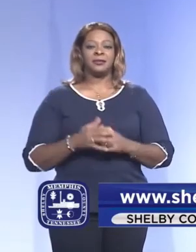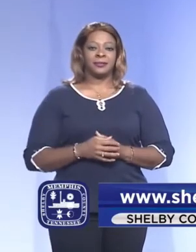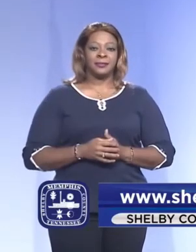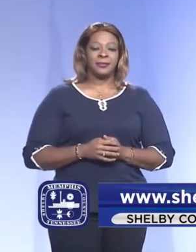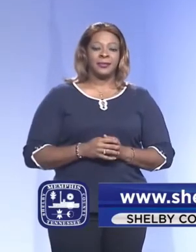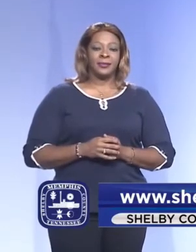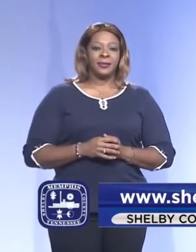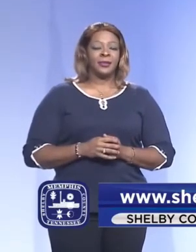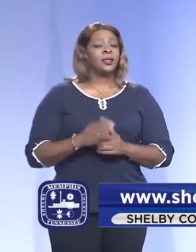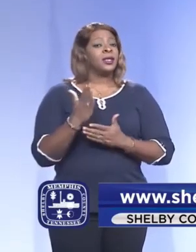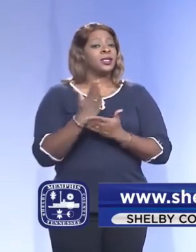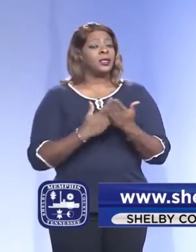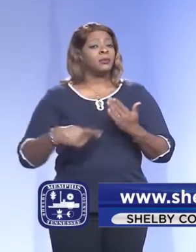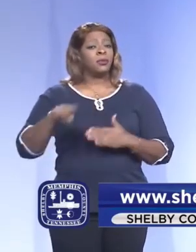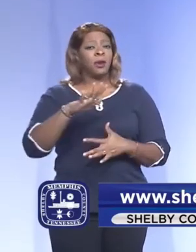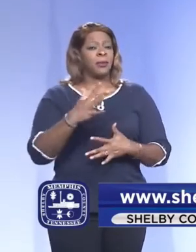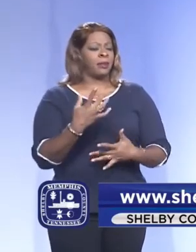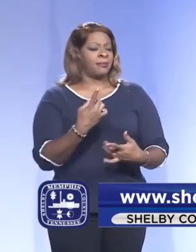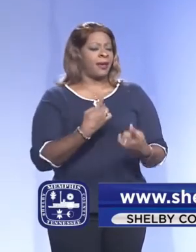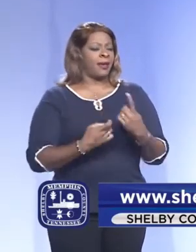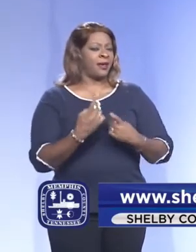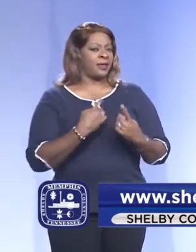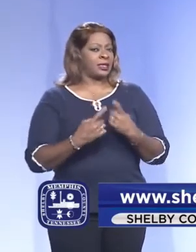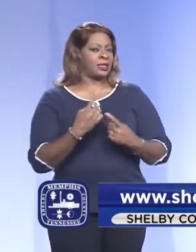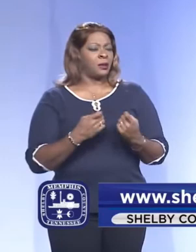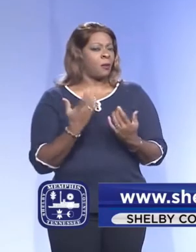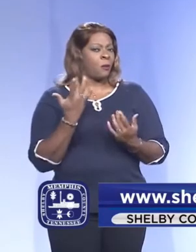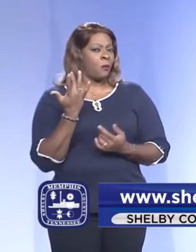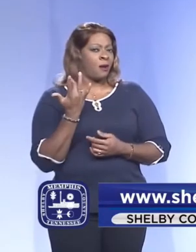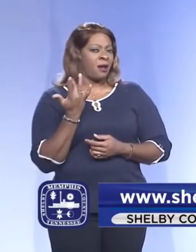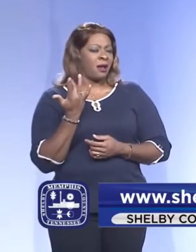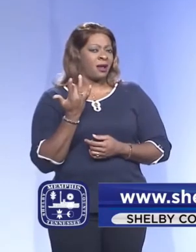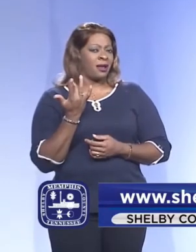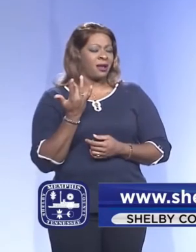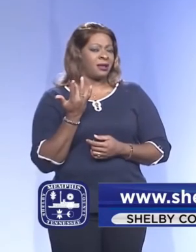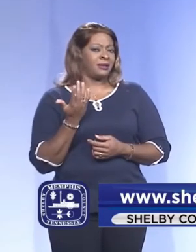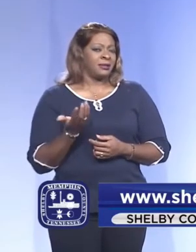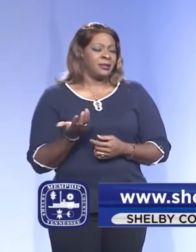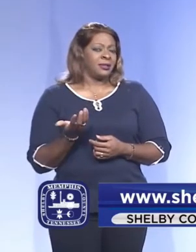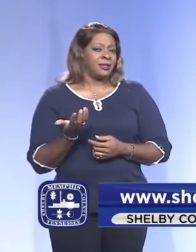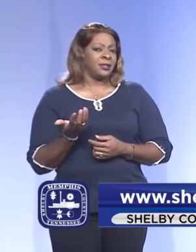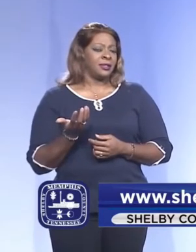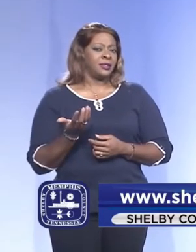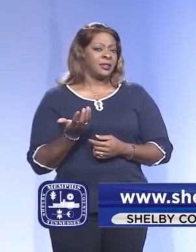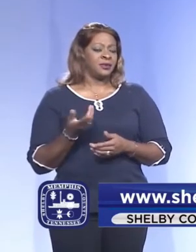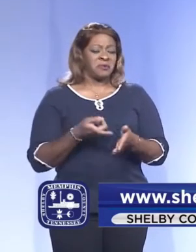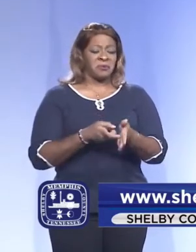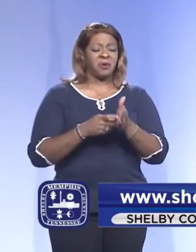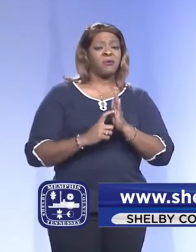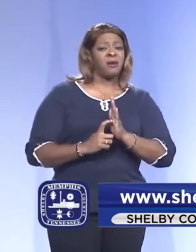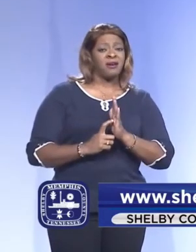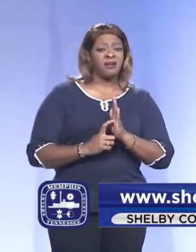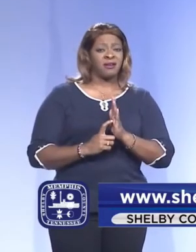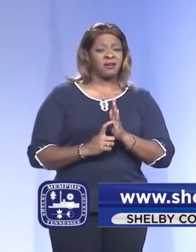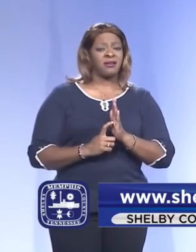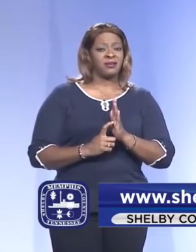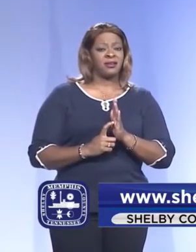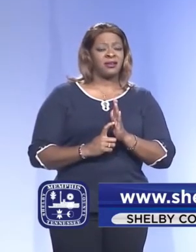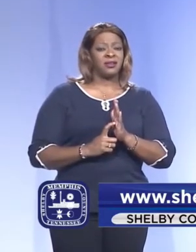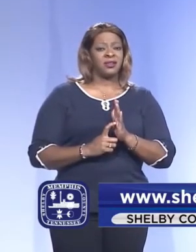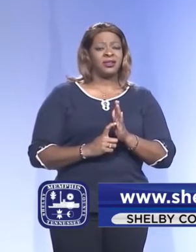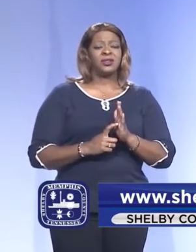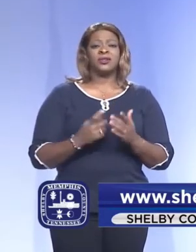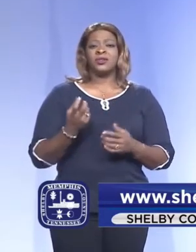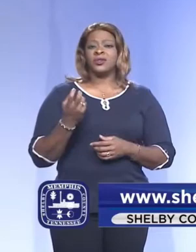Now some of you may ask, why would you require 12